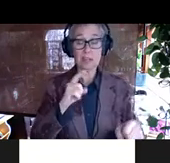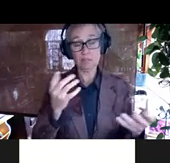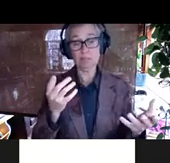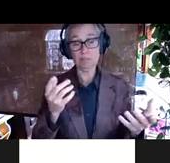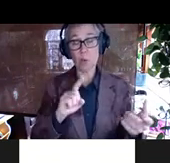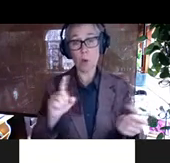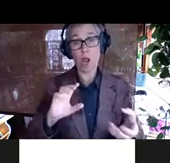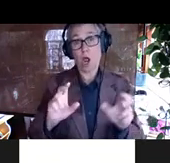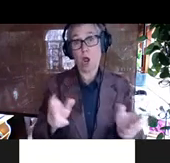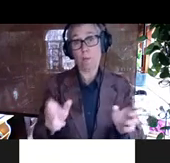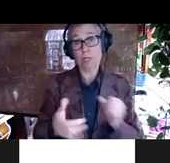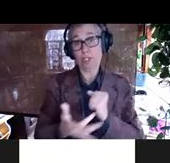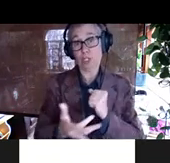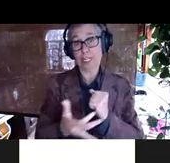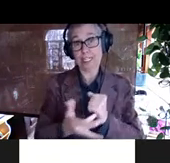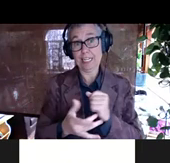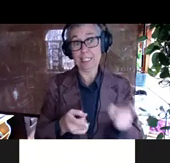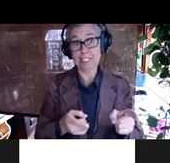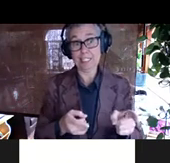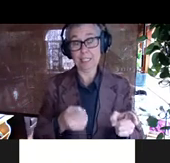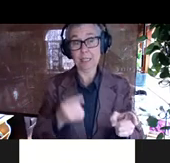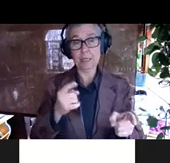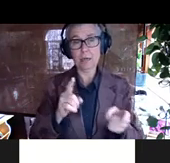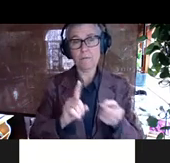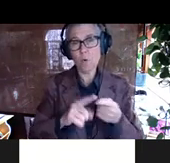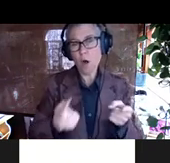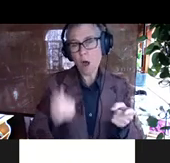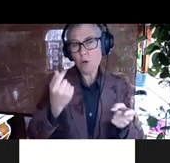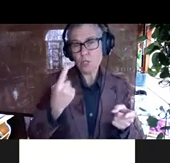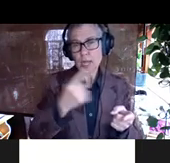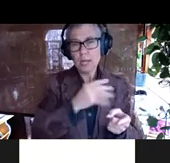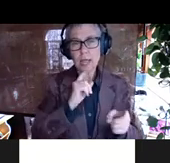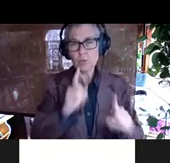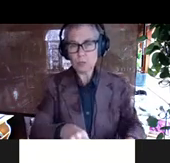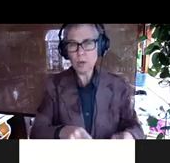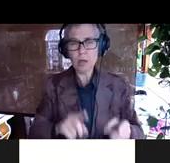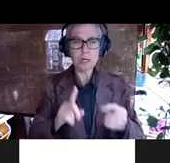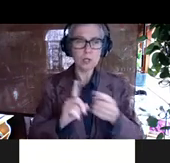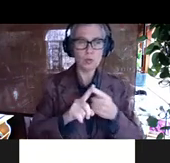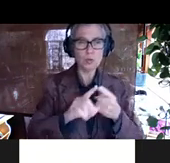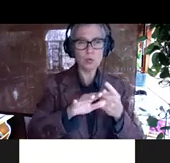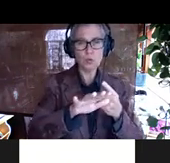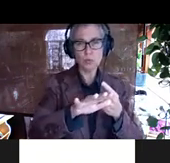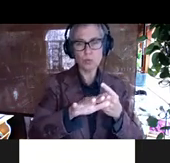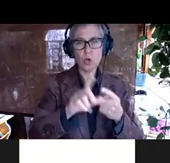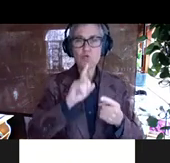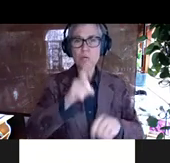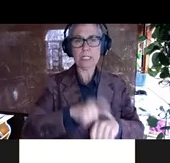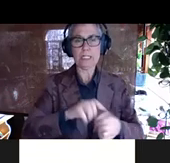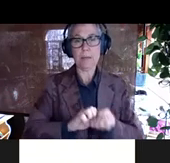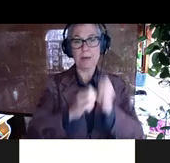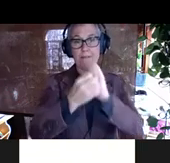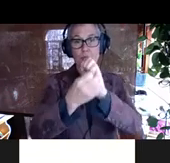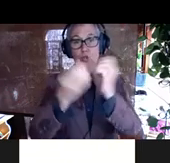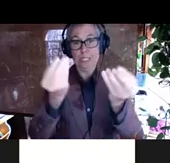having computational techniques for sort of understanding and responding to, uh, sort of real-time evolution